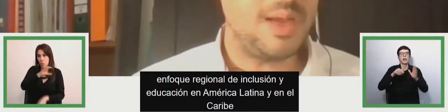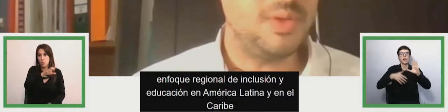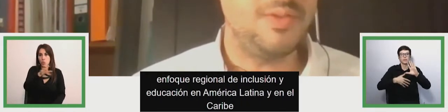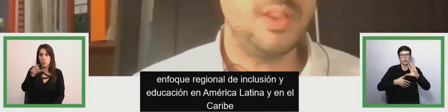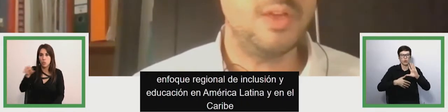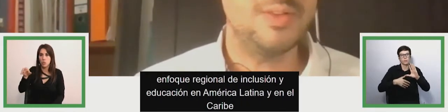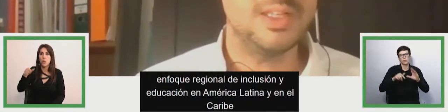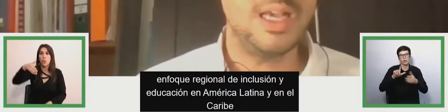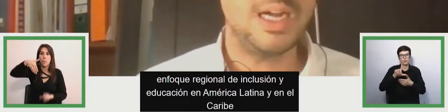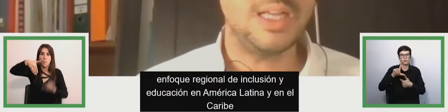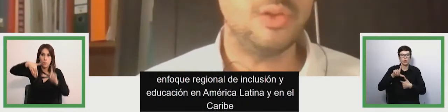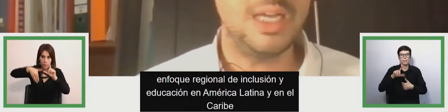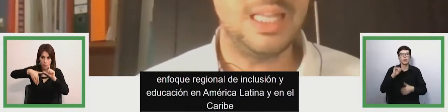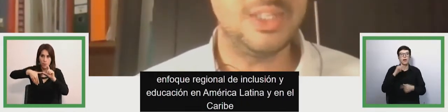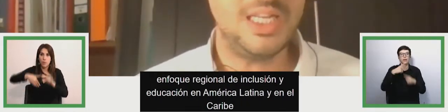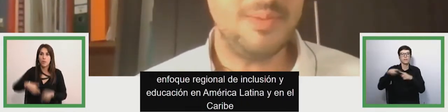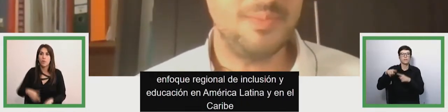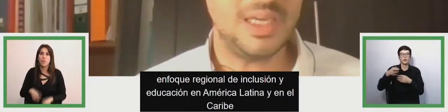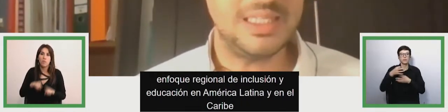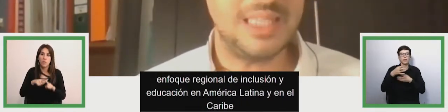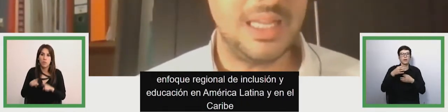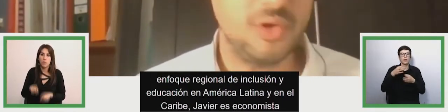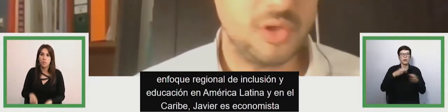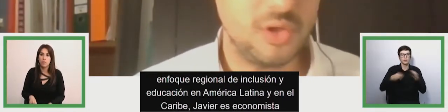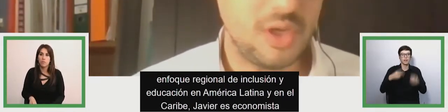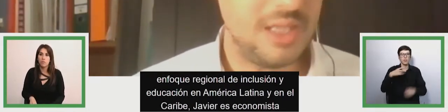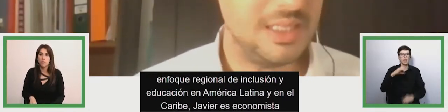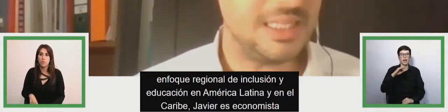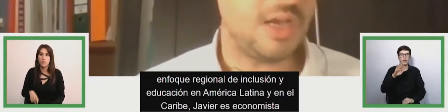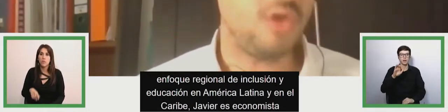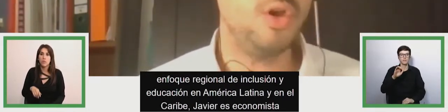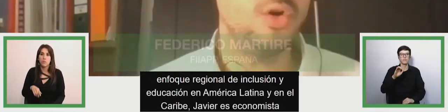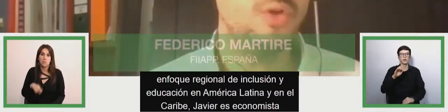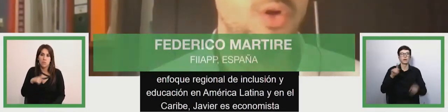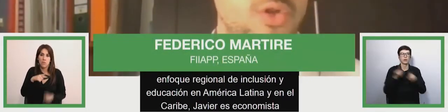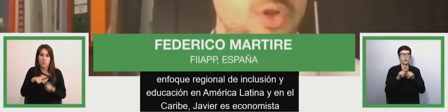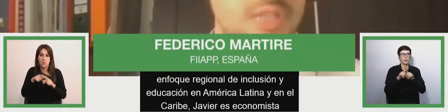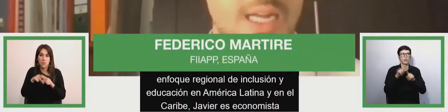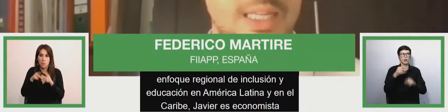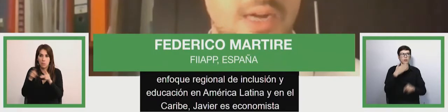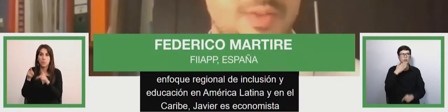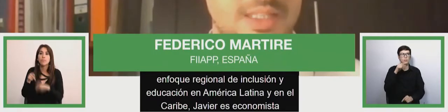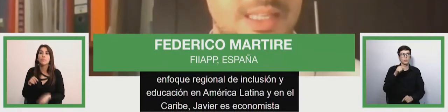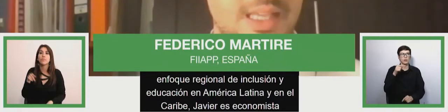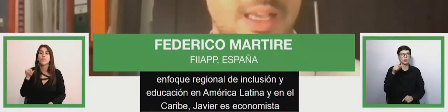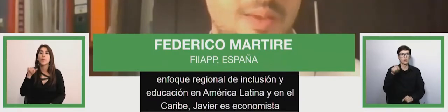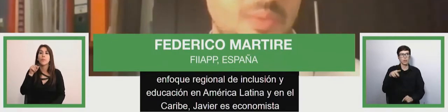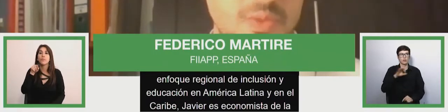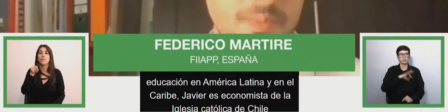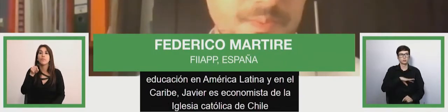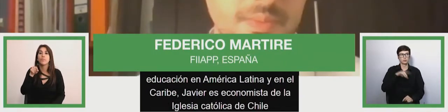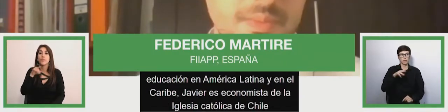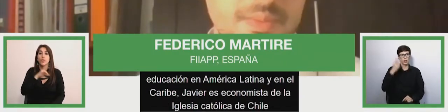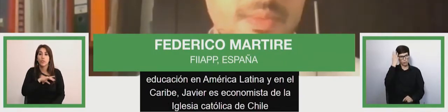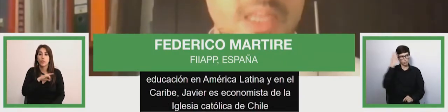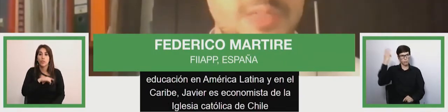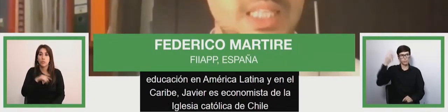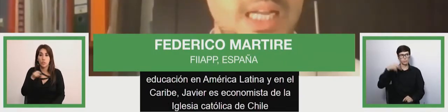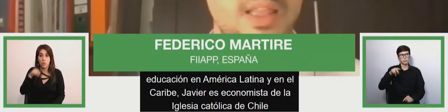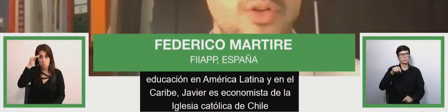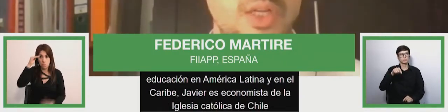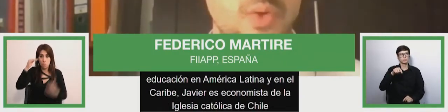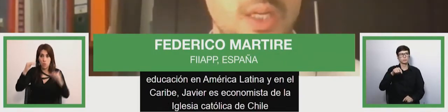Master Doctor in Economic Development and Social Development at Cambridge University. Cambridge University, specialist in